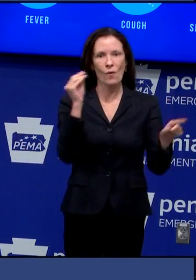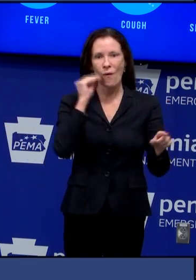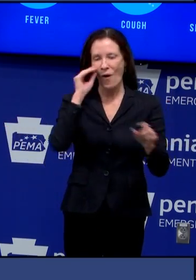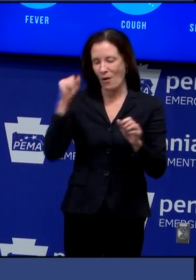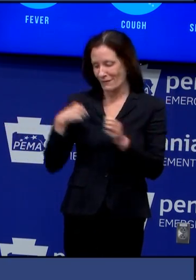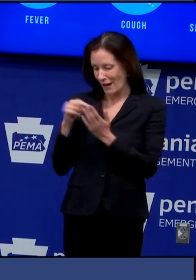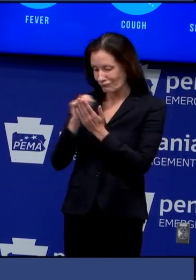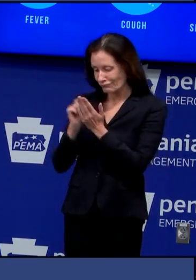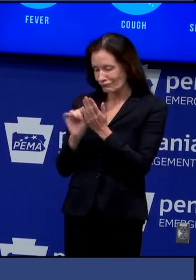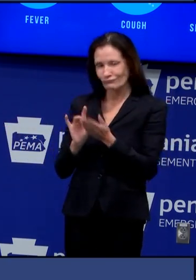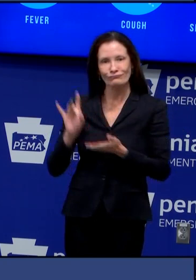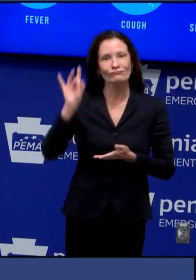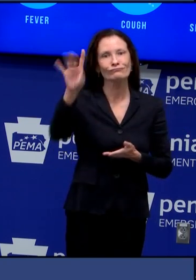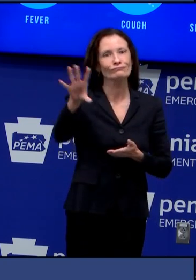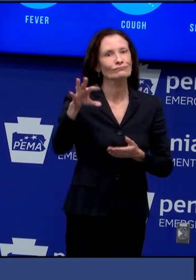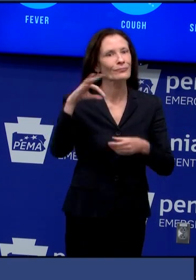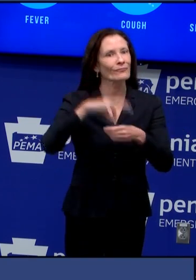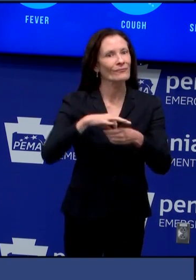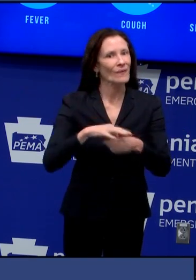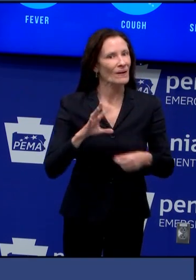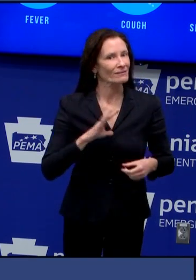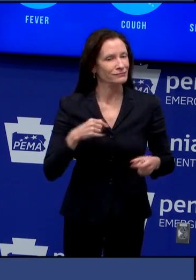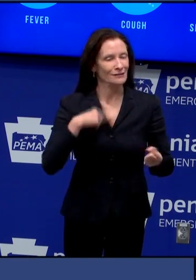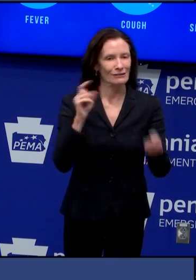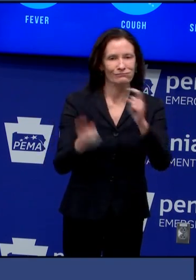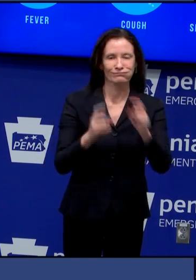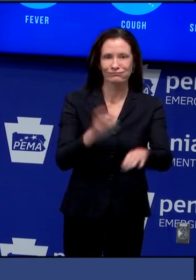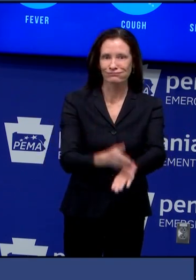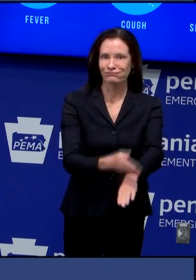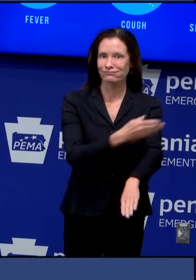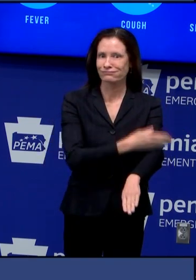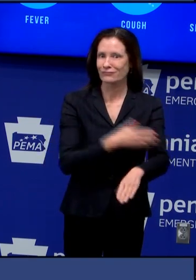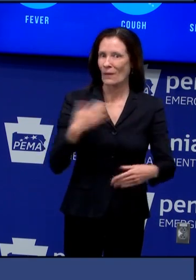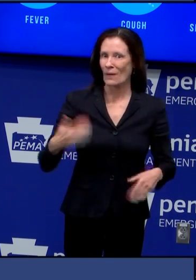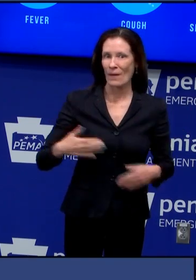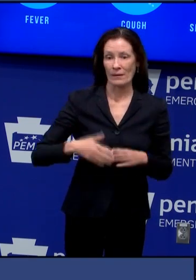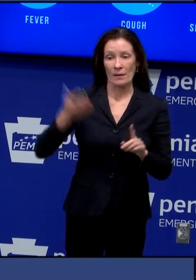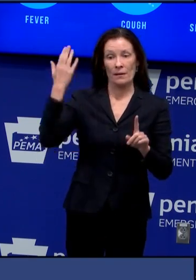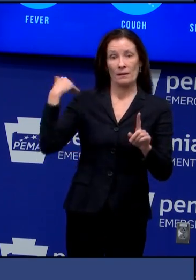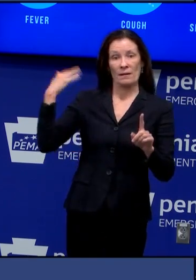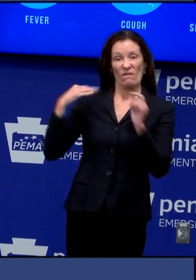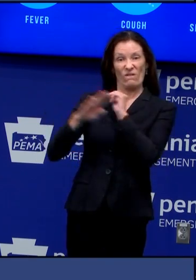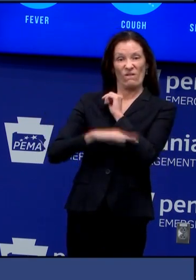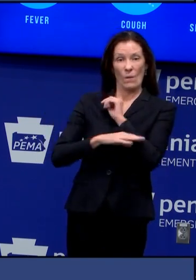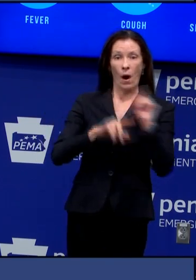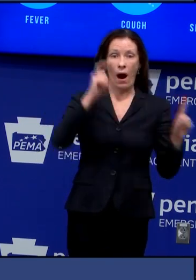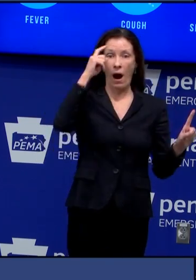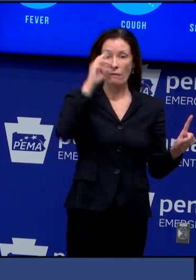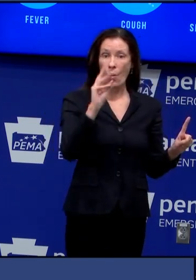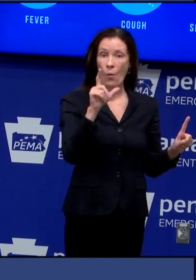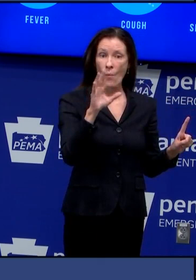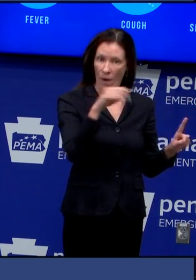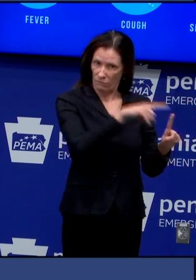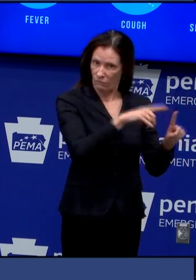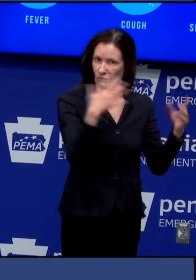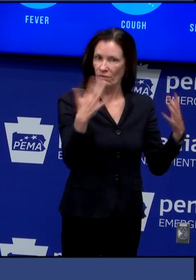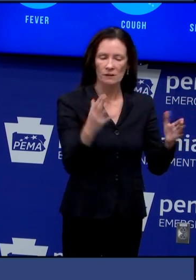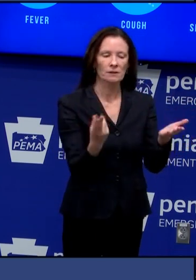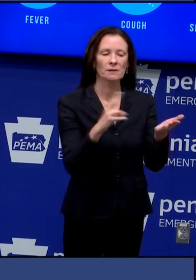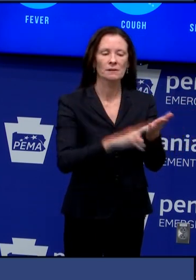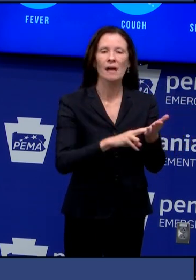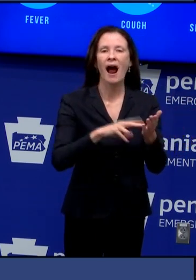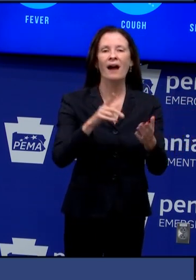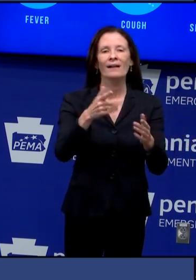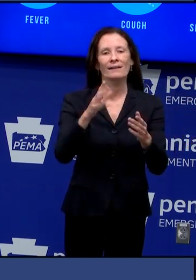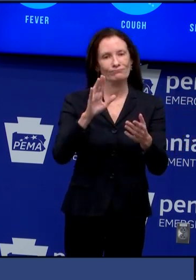standards and we also knew in the fall after Governor Wolf signed act 77 the historic bipartisan legislation